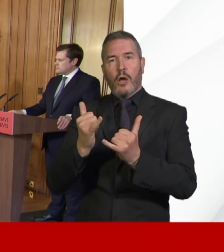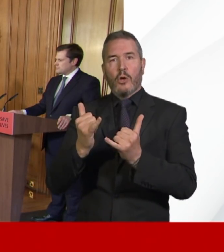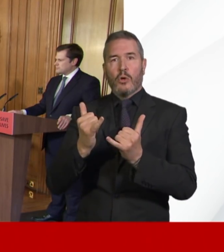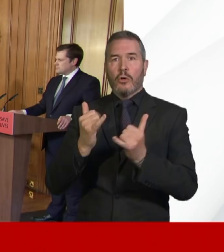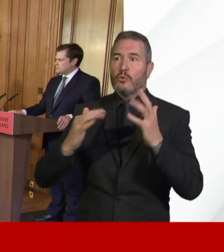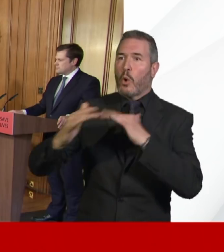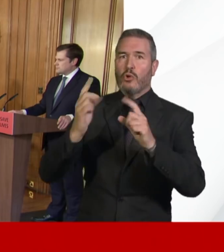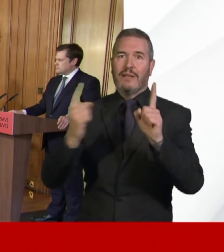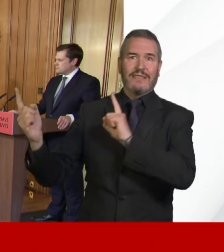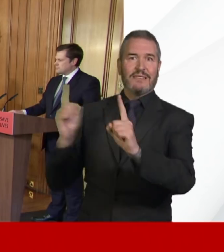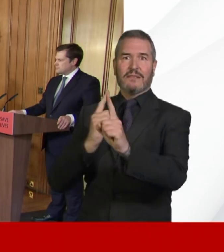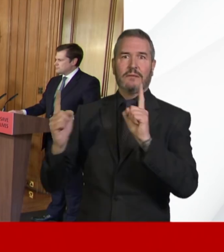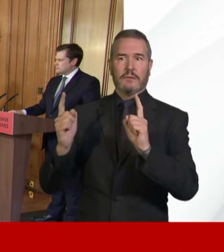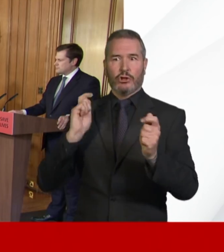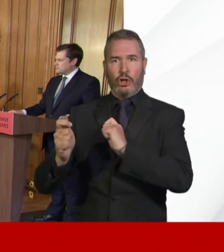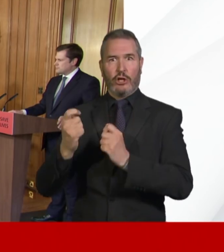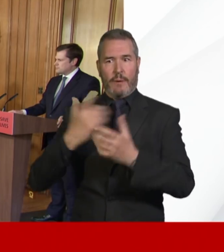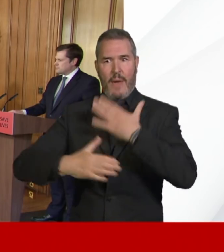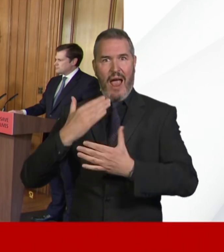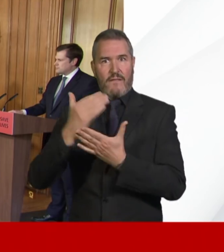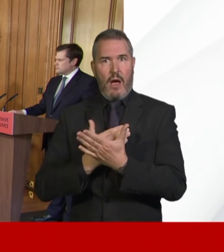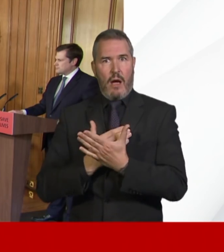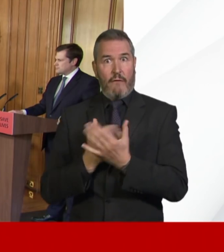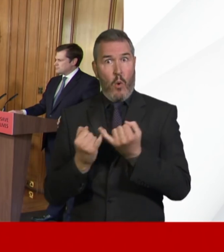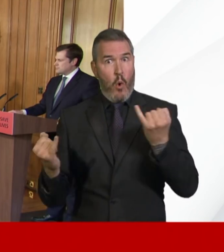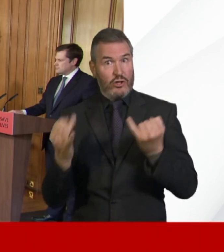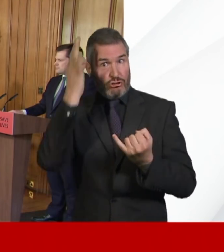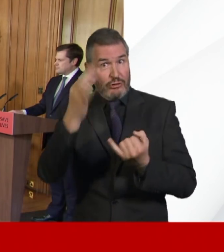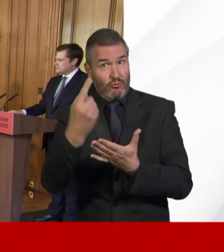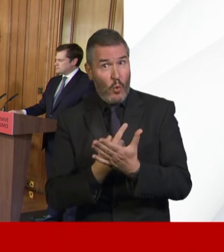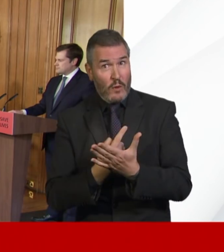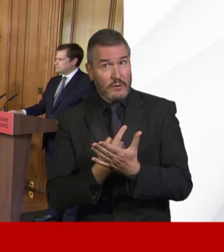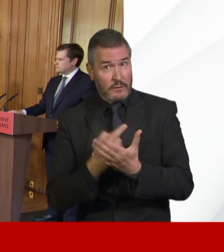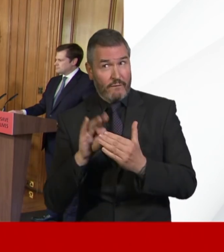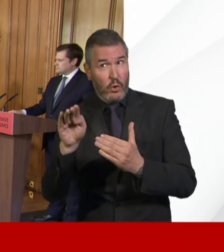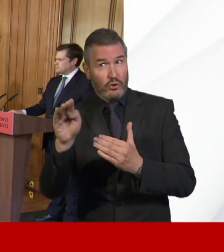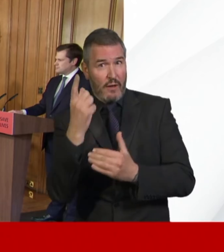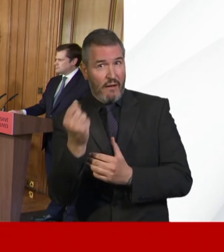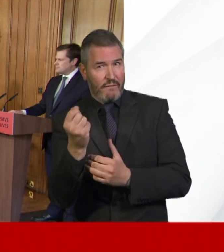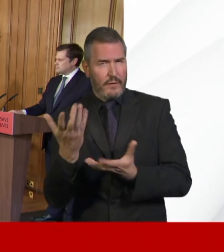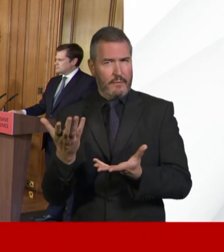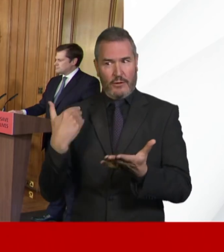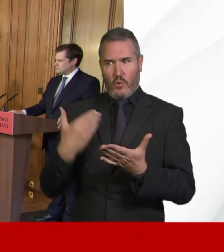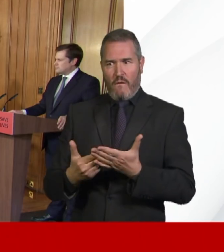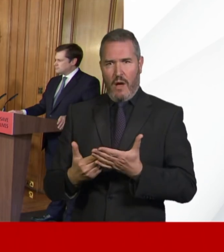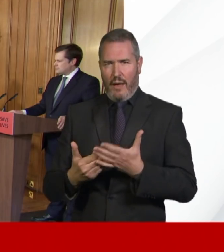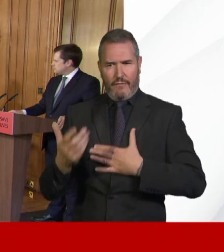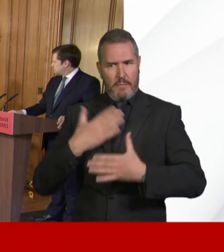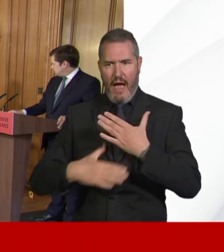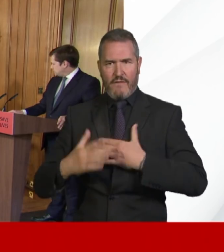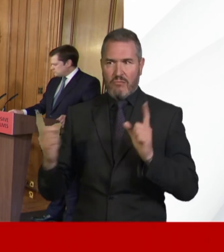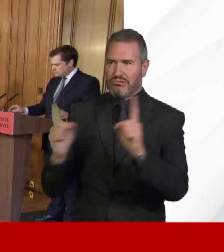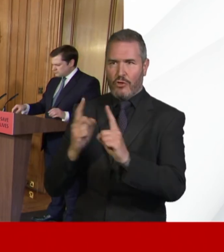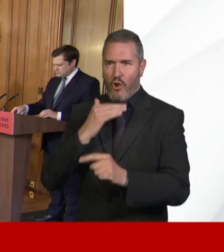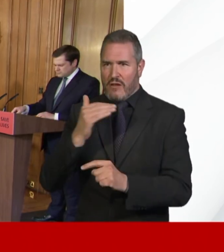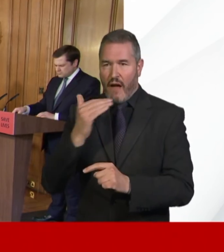should they be necessary? And can you give us an indication of where things might go if what we're doing so far doesn't prove to be